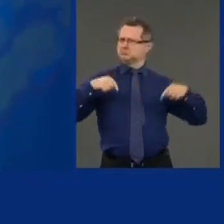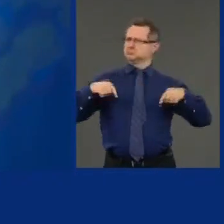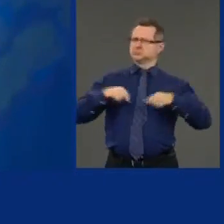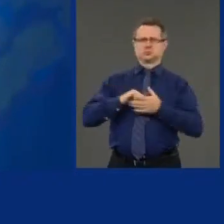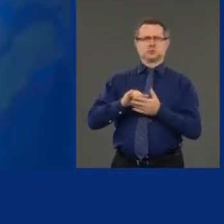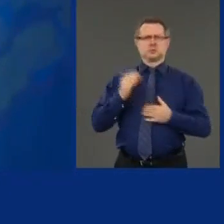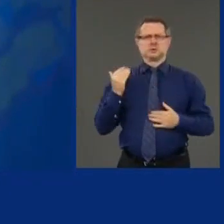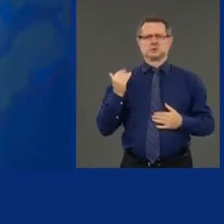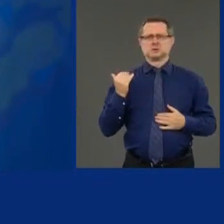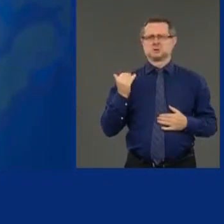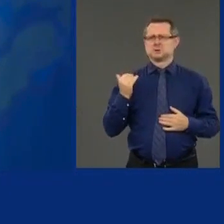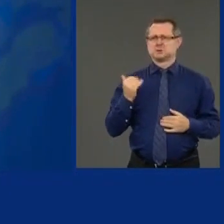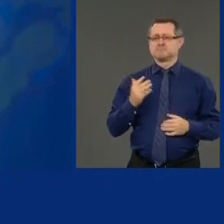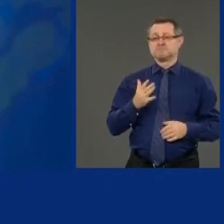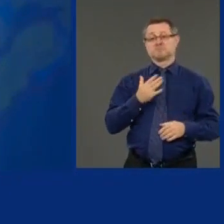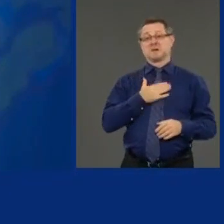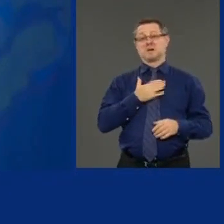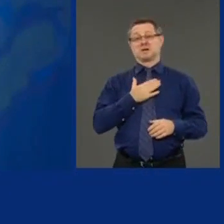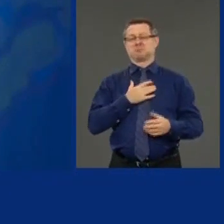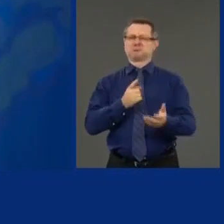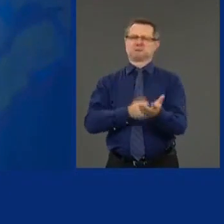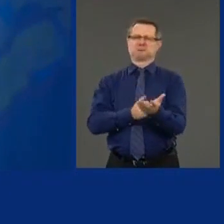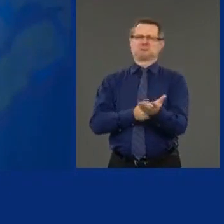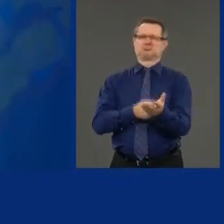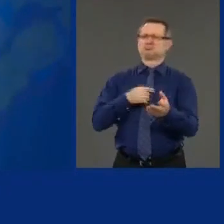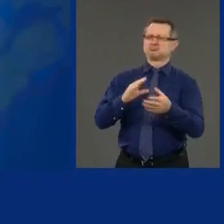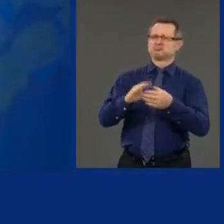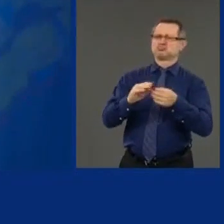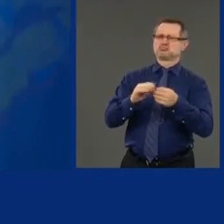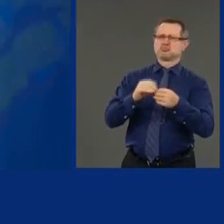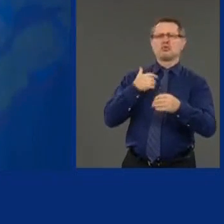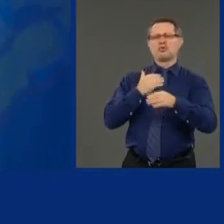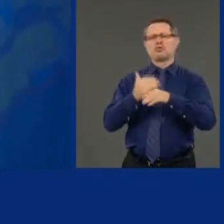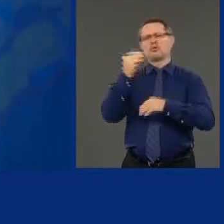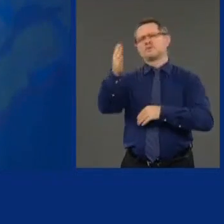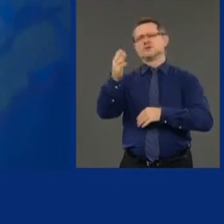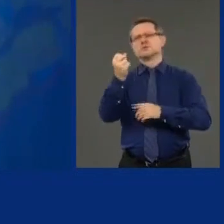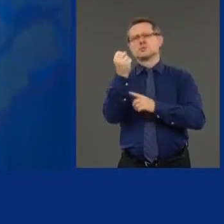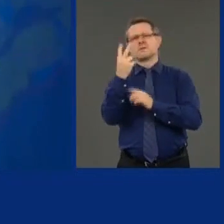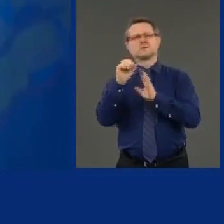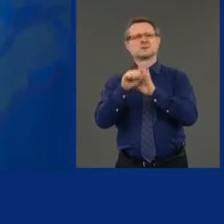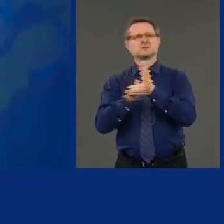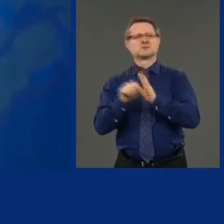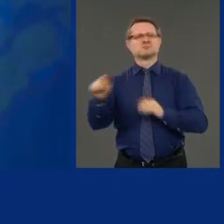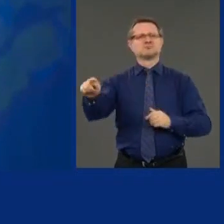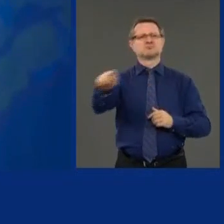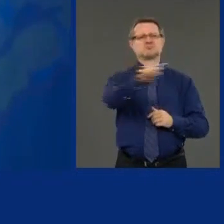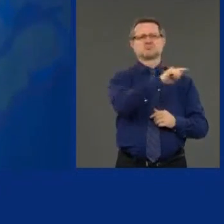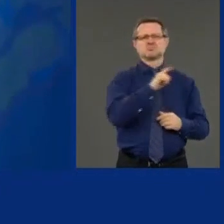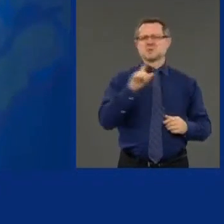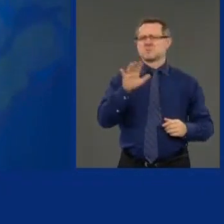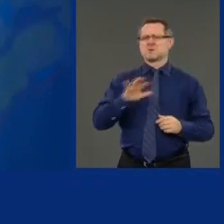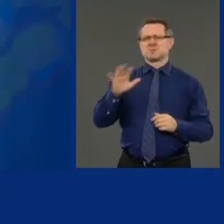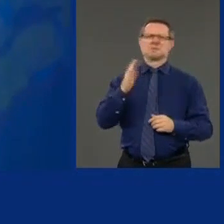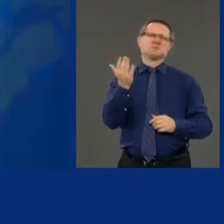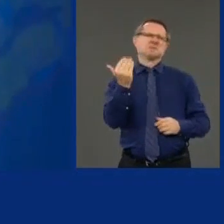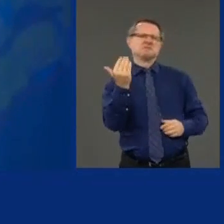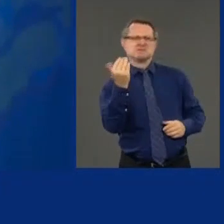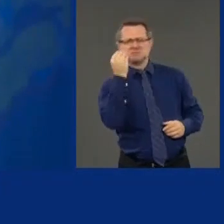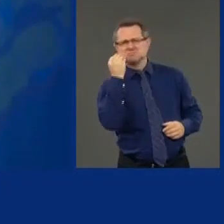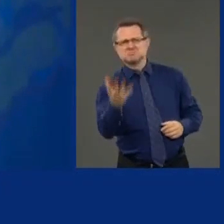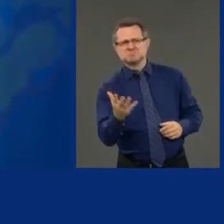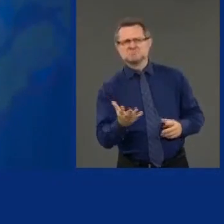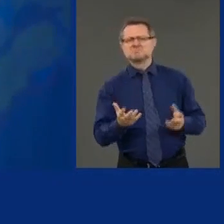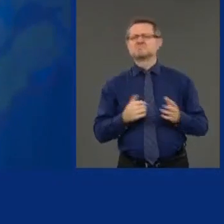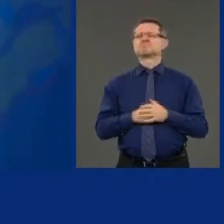I said, there are more than a dozen states, so more than a dozen, about 15. We